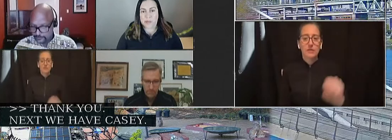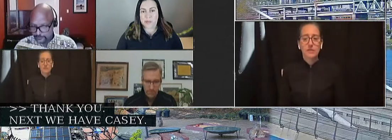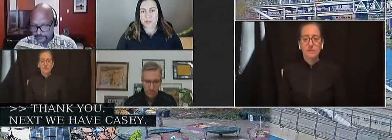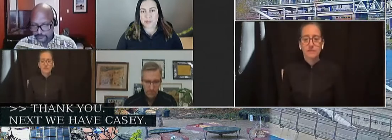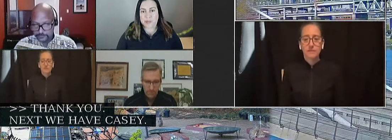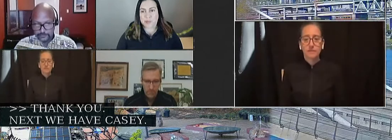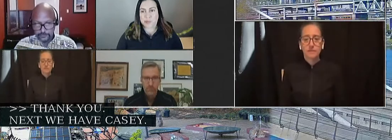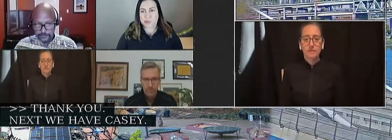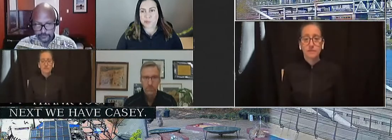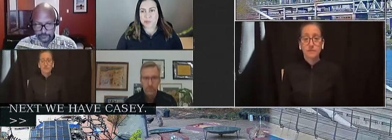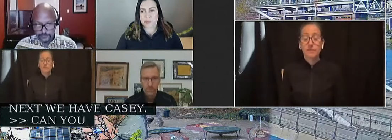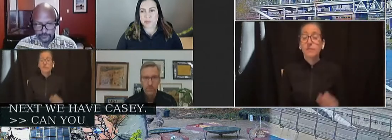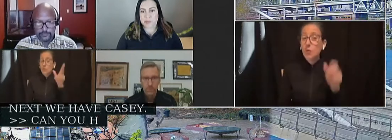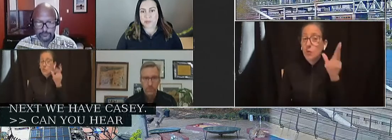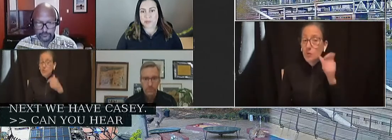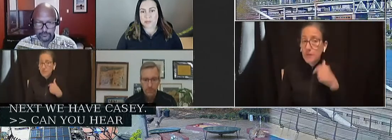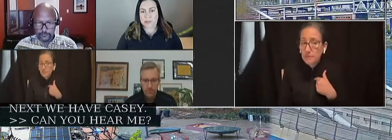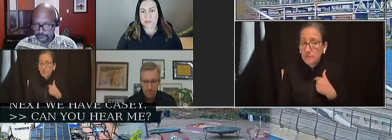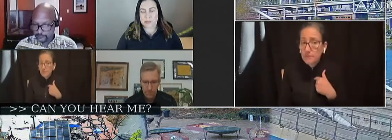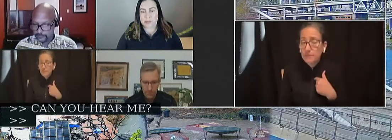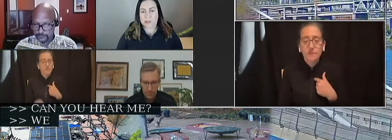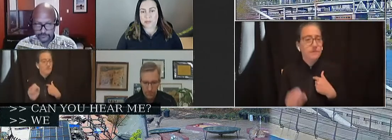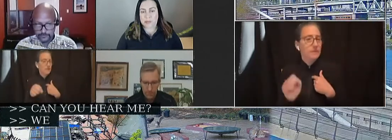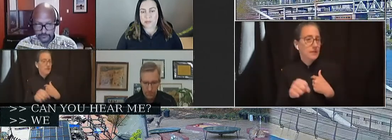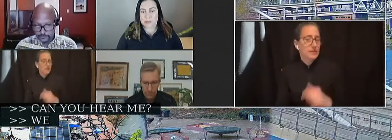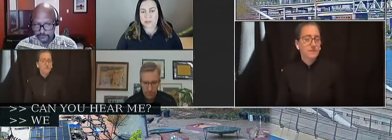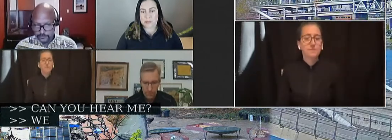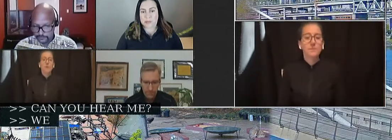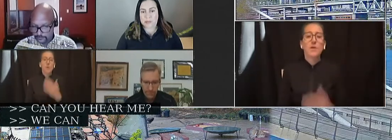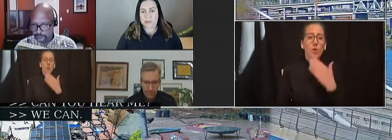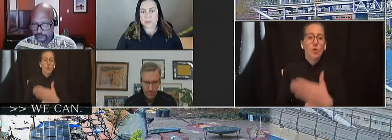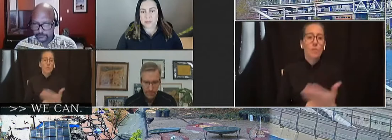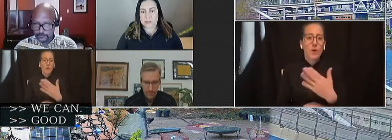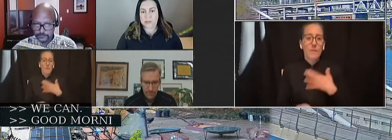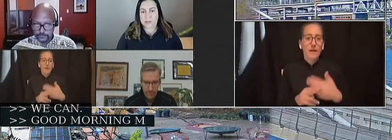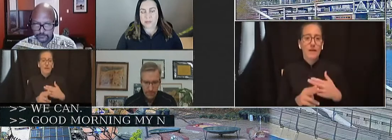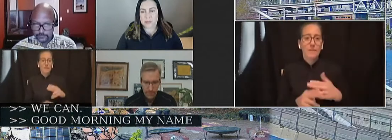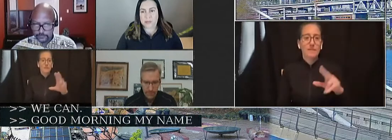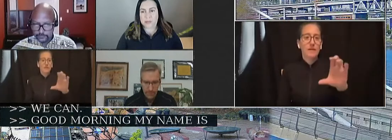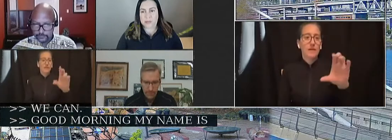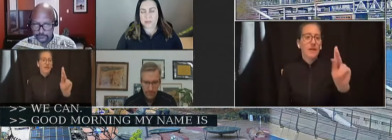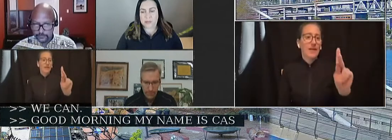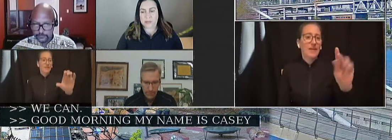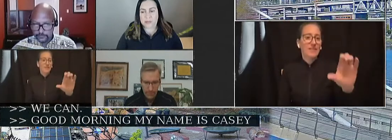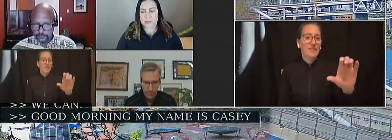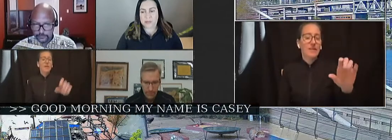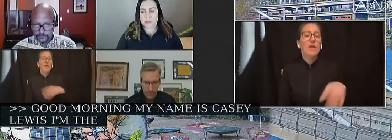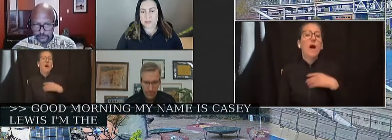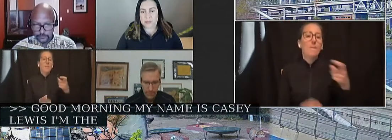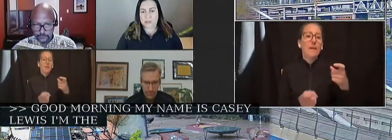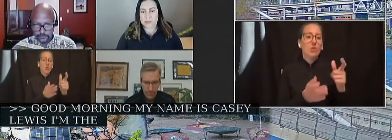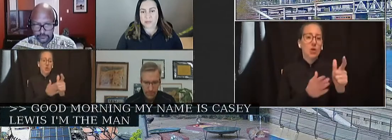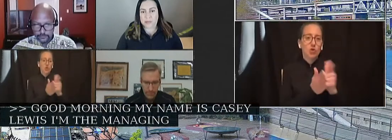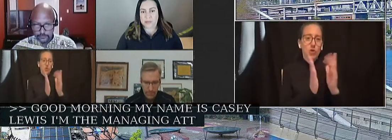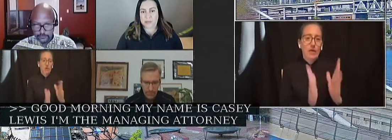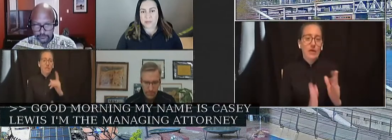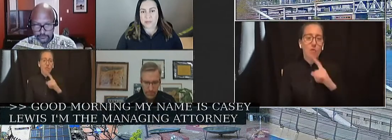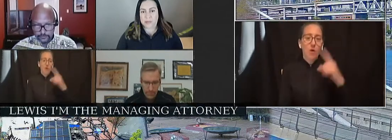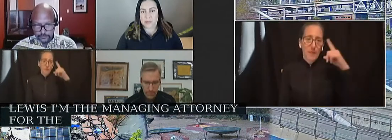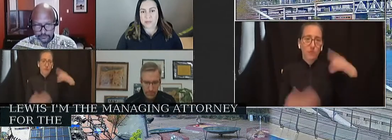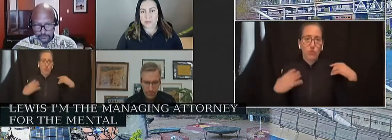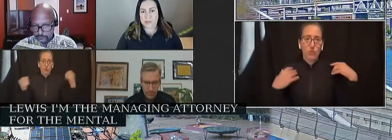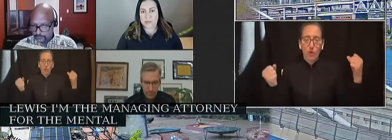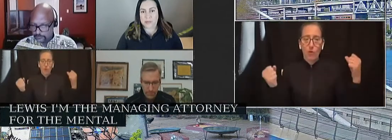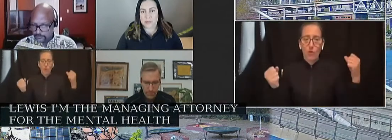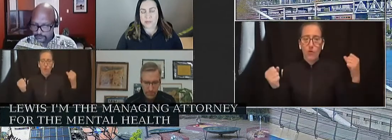Can you hear me? We can. Good morning. My name is Casey Lewis and I'm the Managing Attorney for the Mental Health Rights Project at Disability